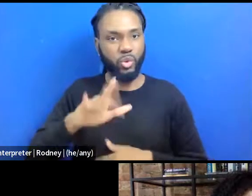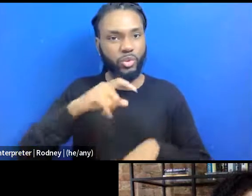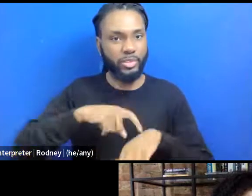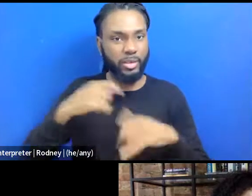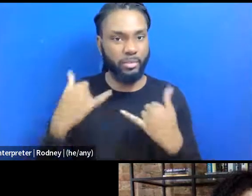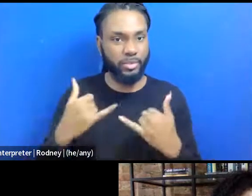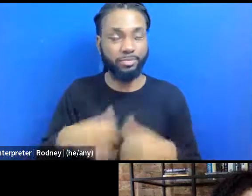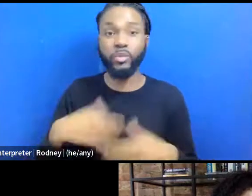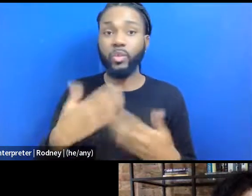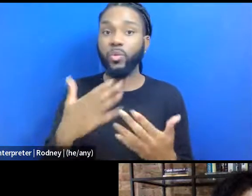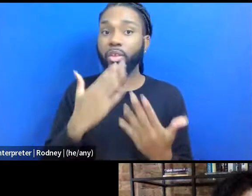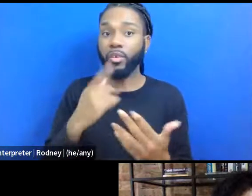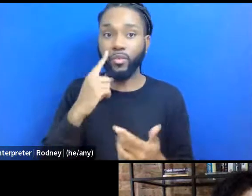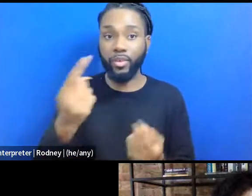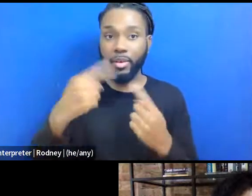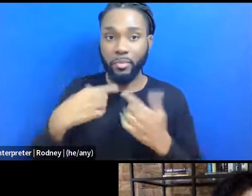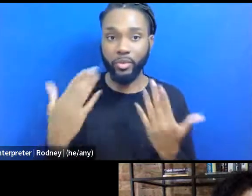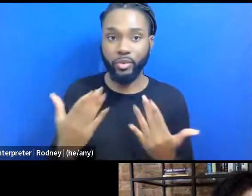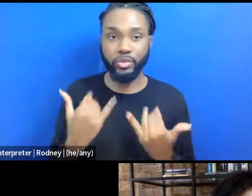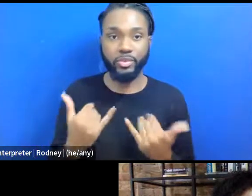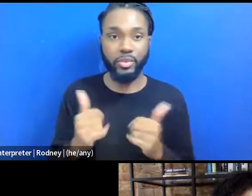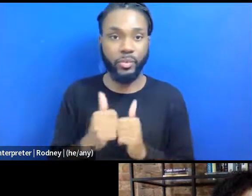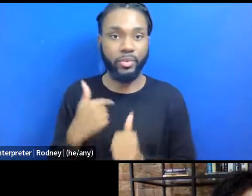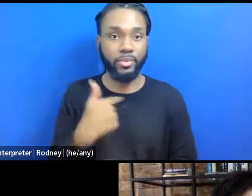today. So thank you for being here with us.